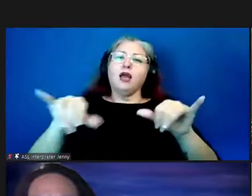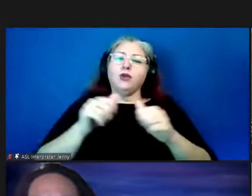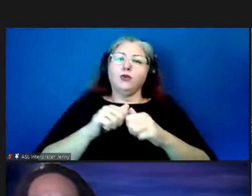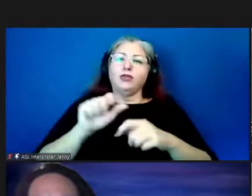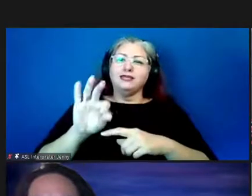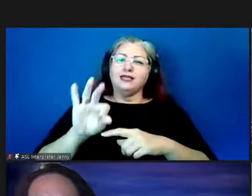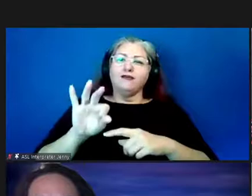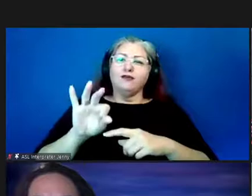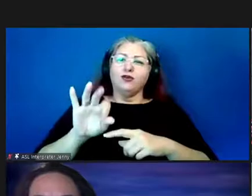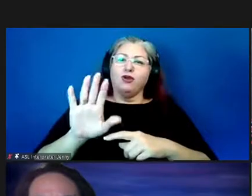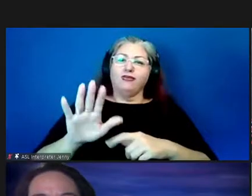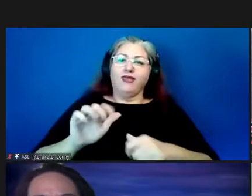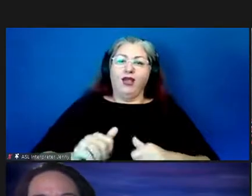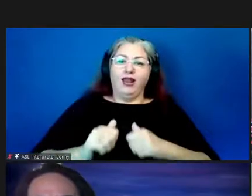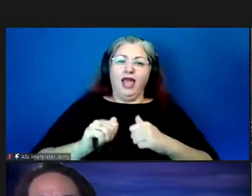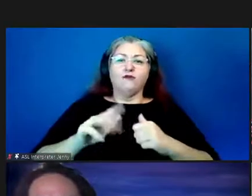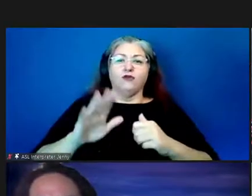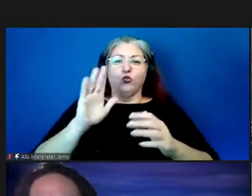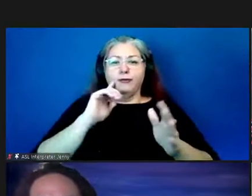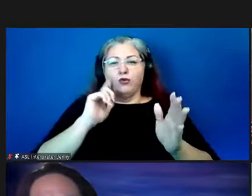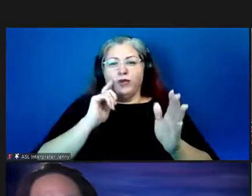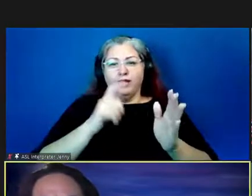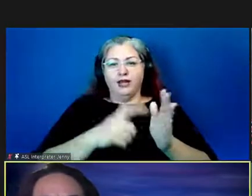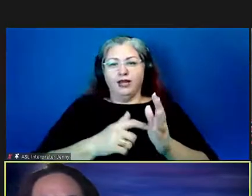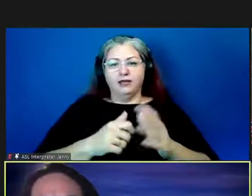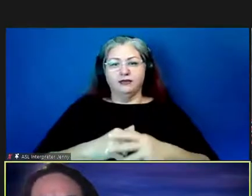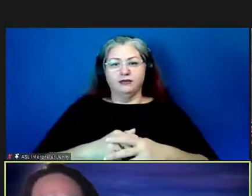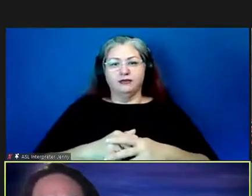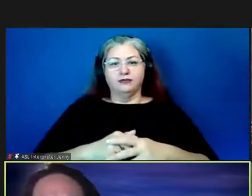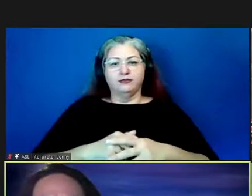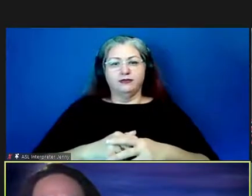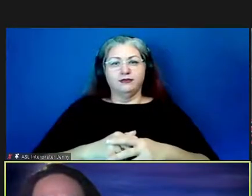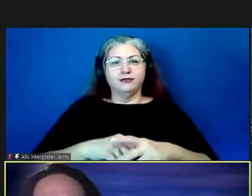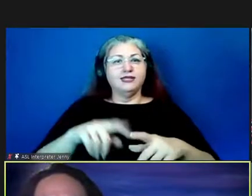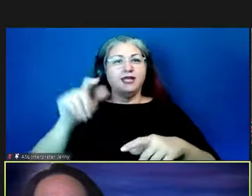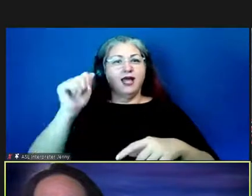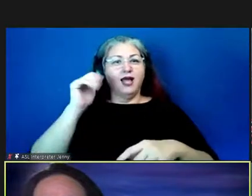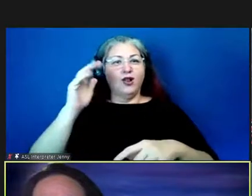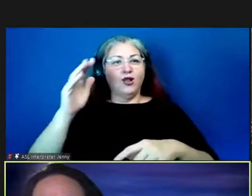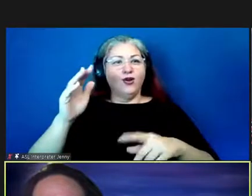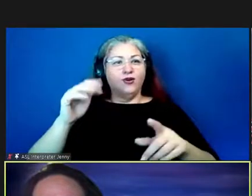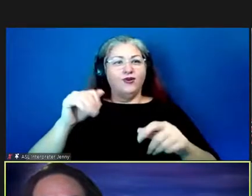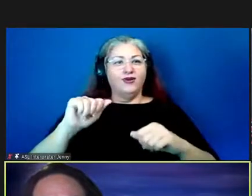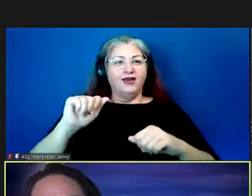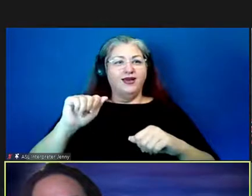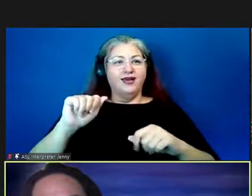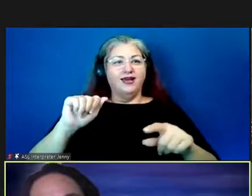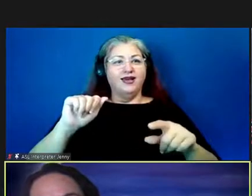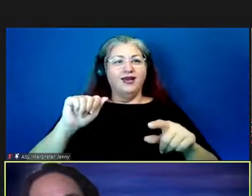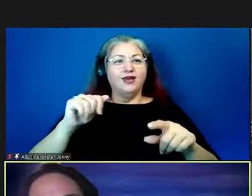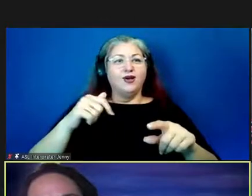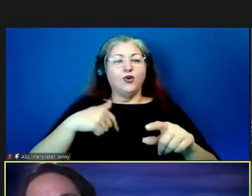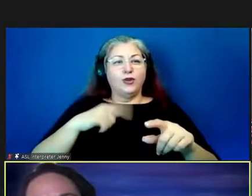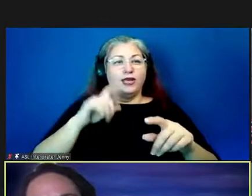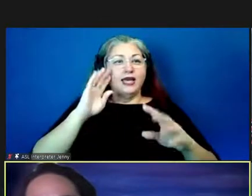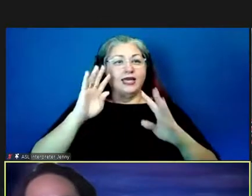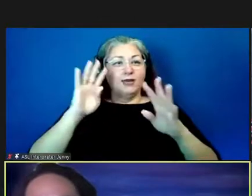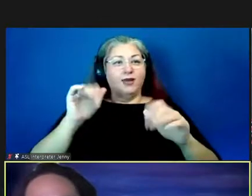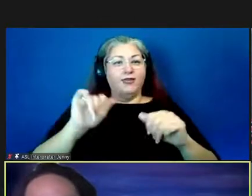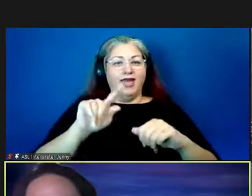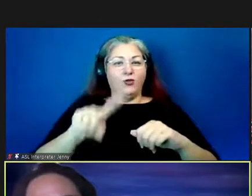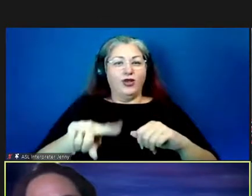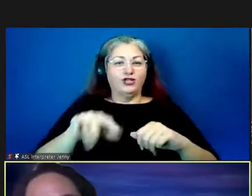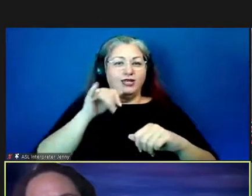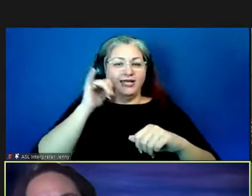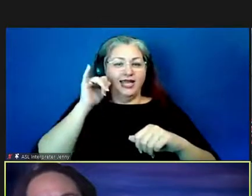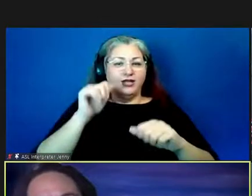life experience that's what will get recognized now hey aloha hallelujah um we we came up with this question too yesterday